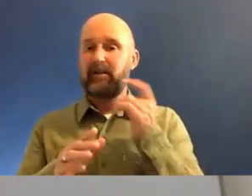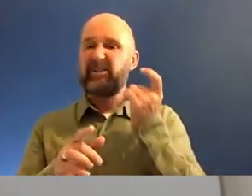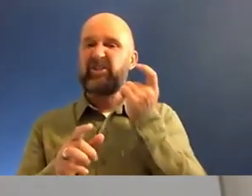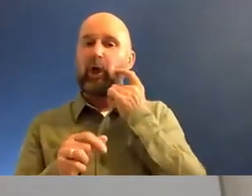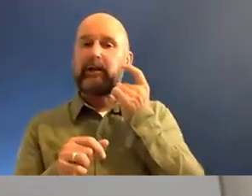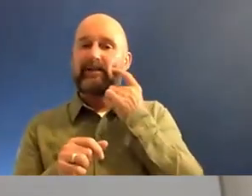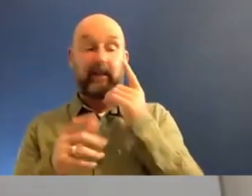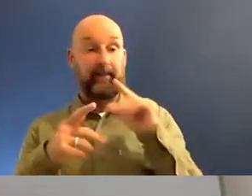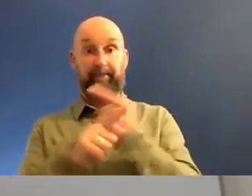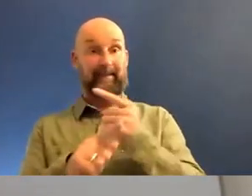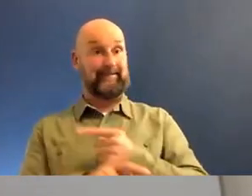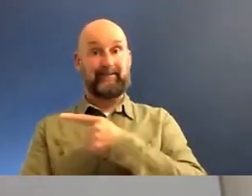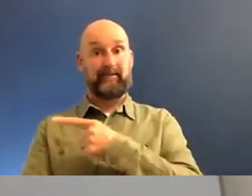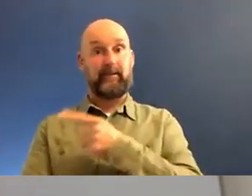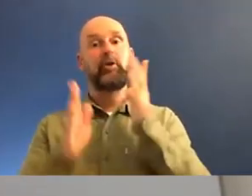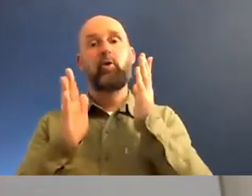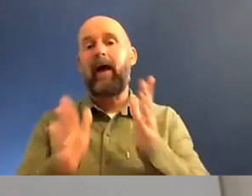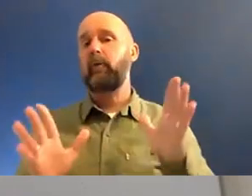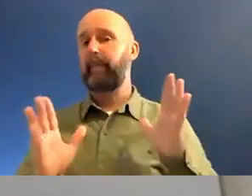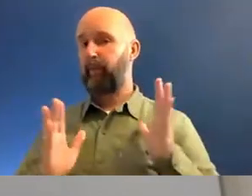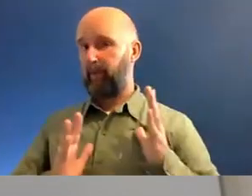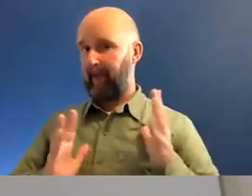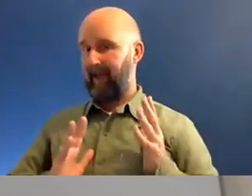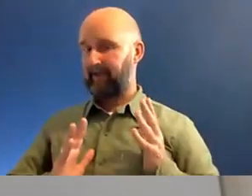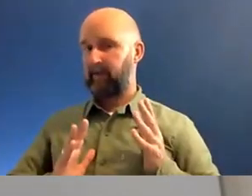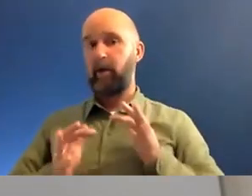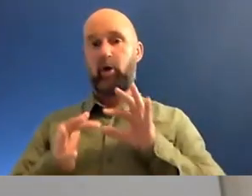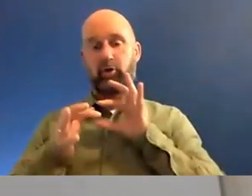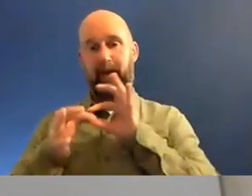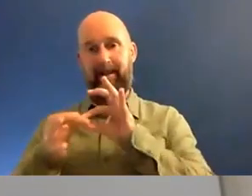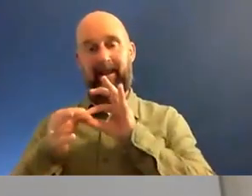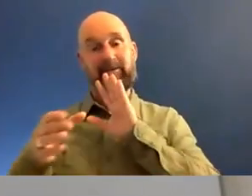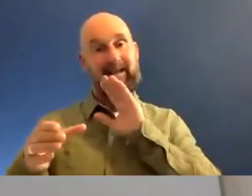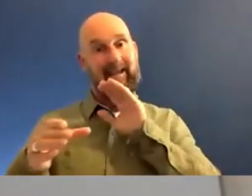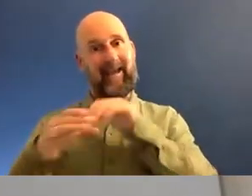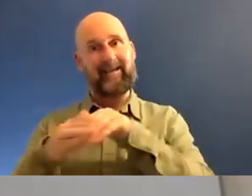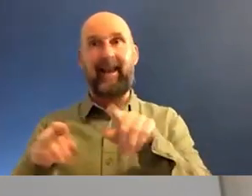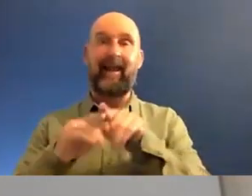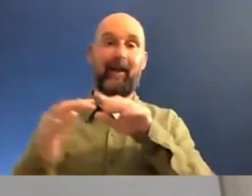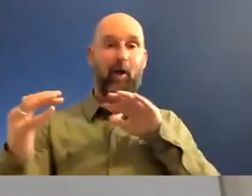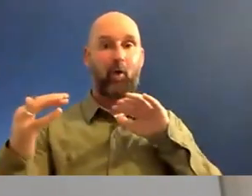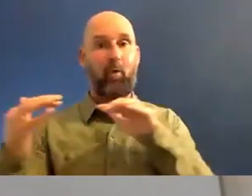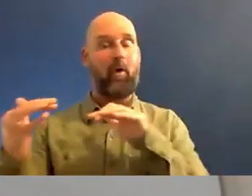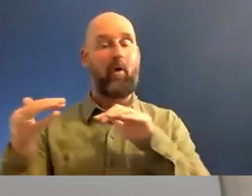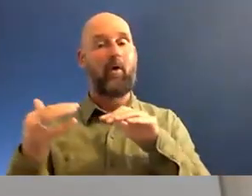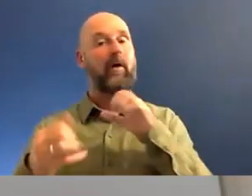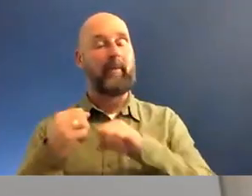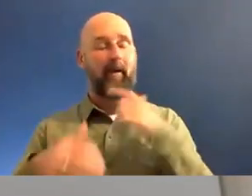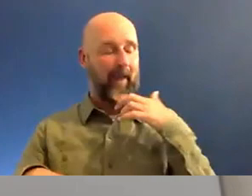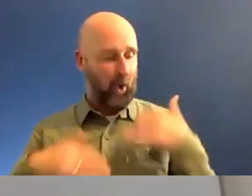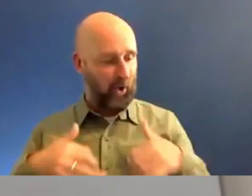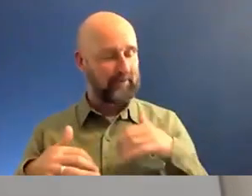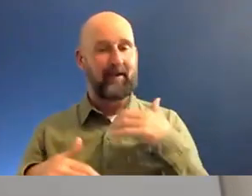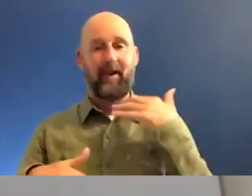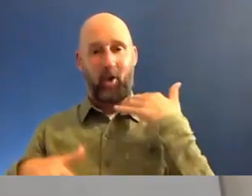And unless you were prepared to engage in that battlefield and acquire some scars along the way, and by